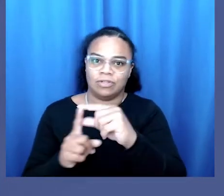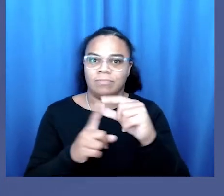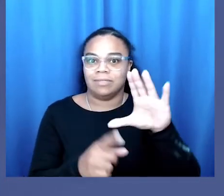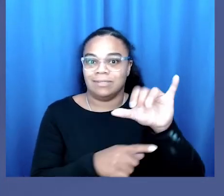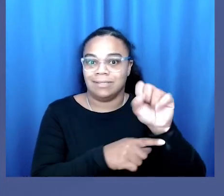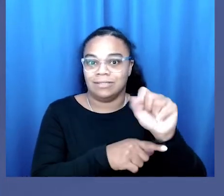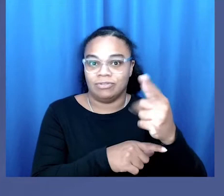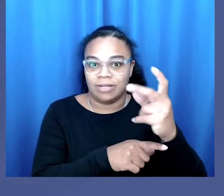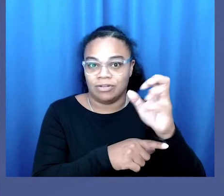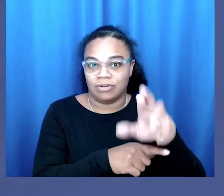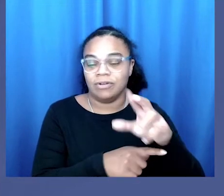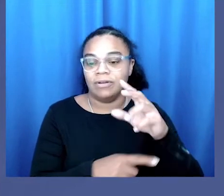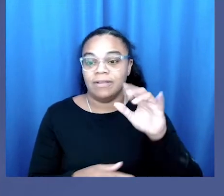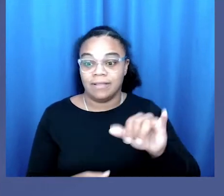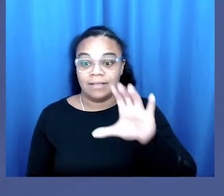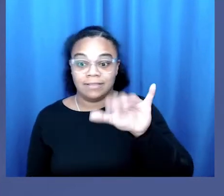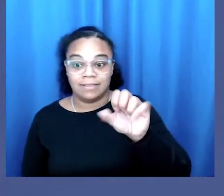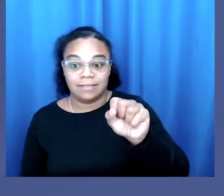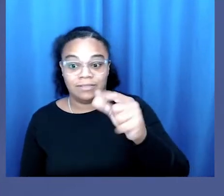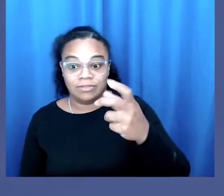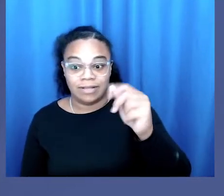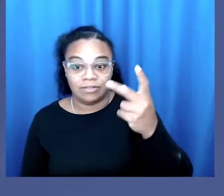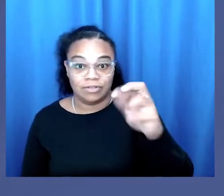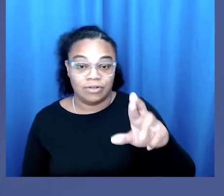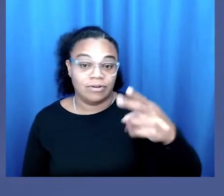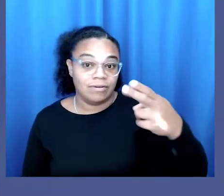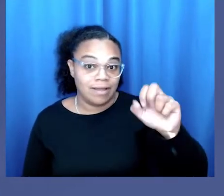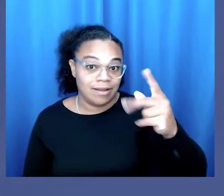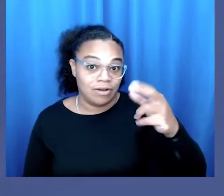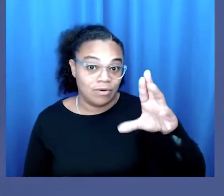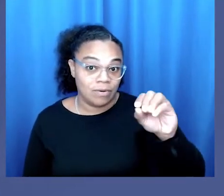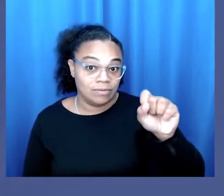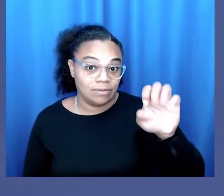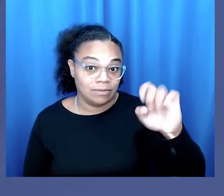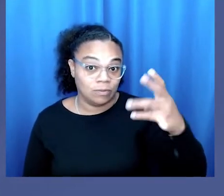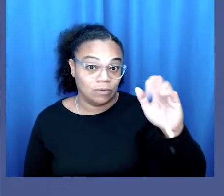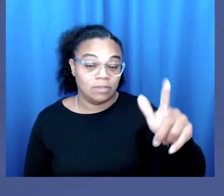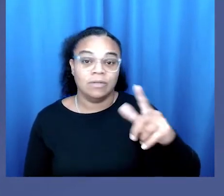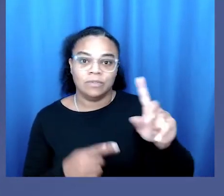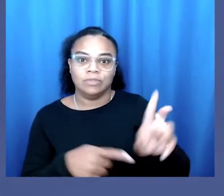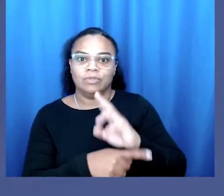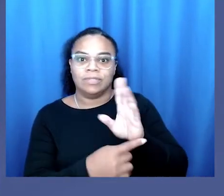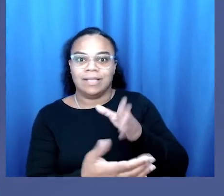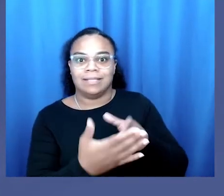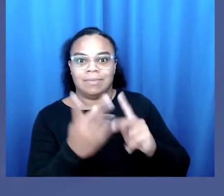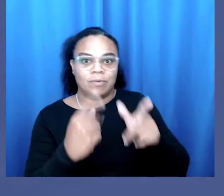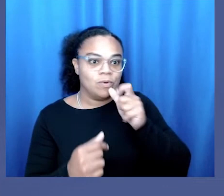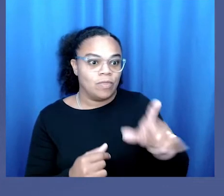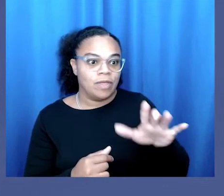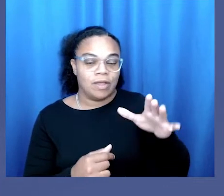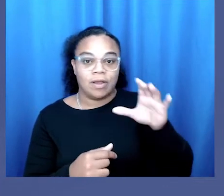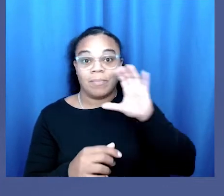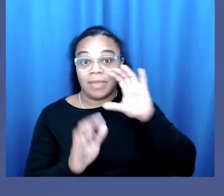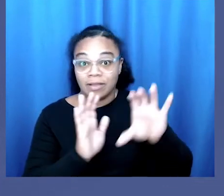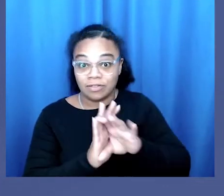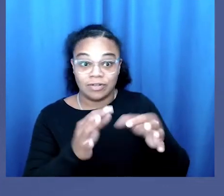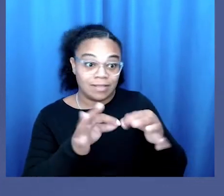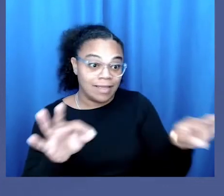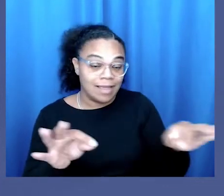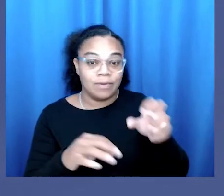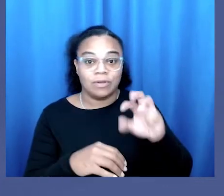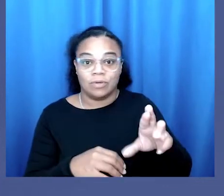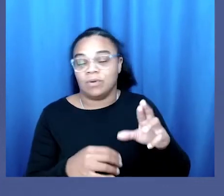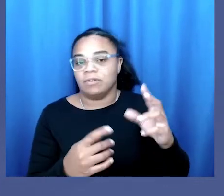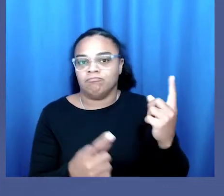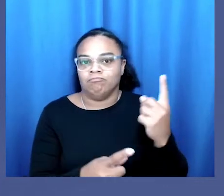cishorthand for cisgender heterosexual was deployed against those whose profile pictures, language, or stance on certain issues